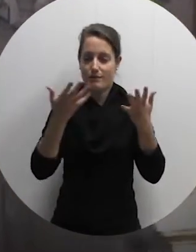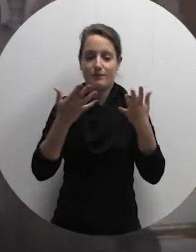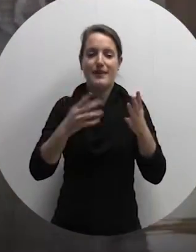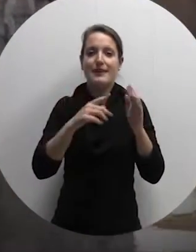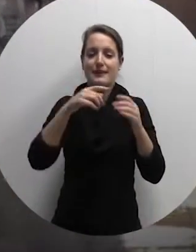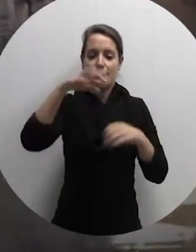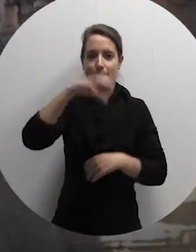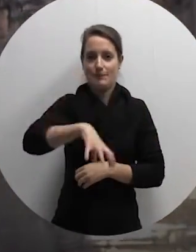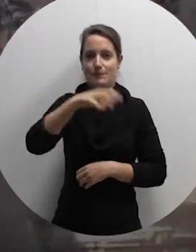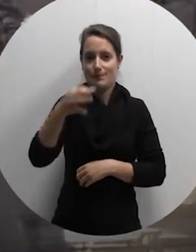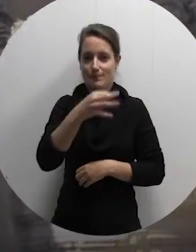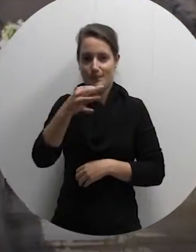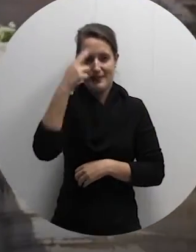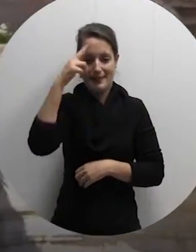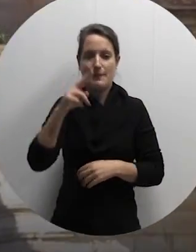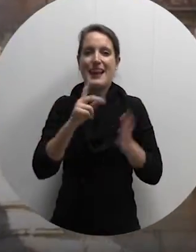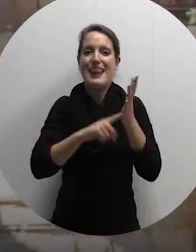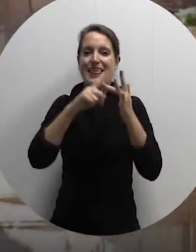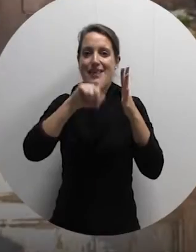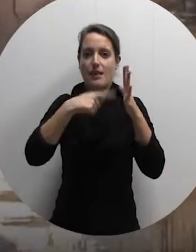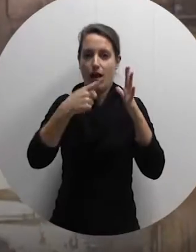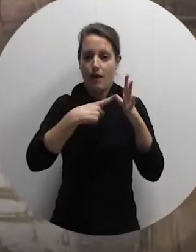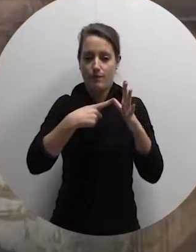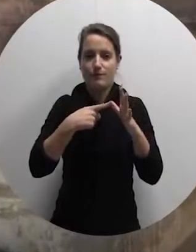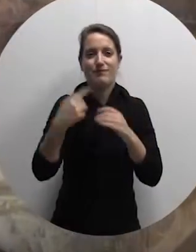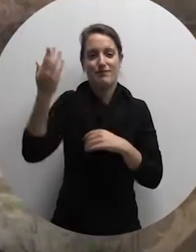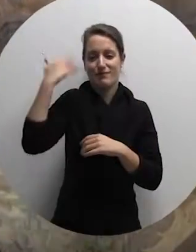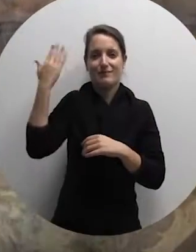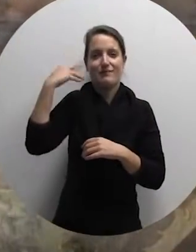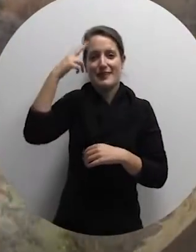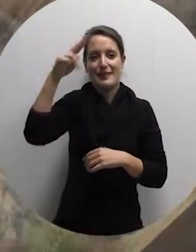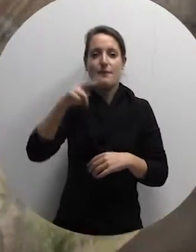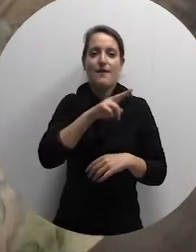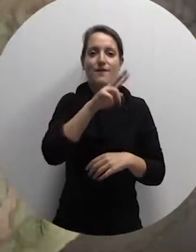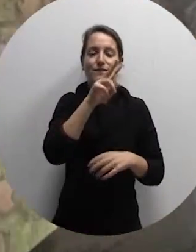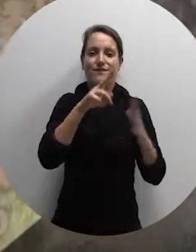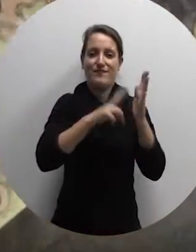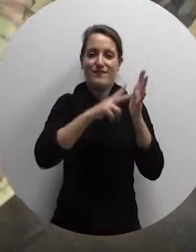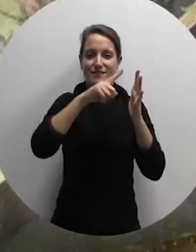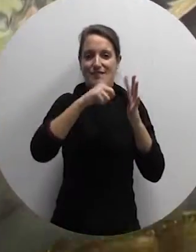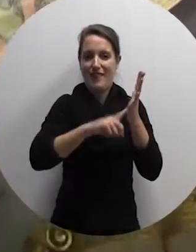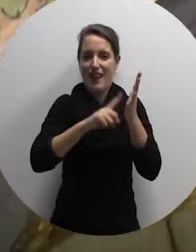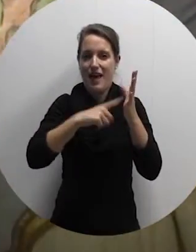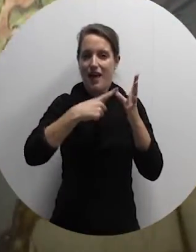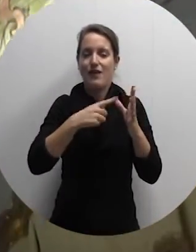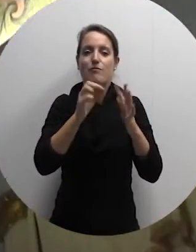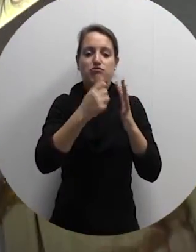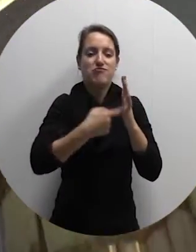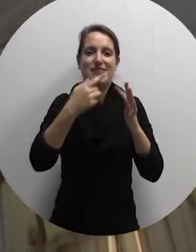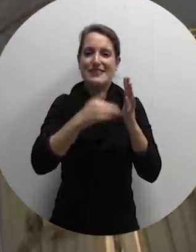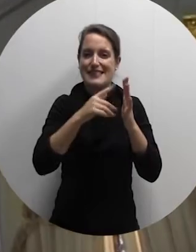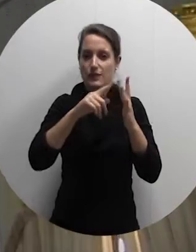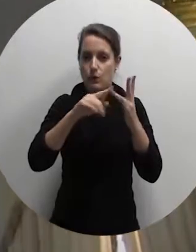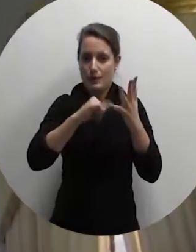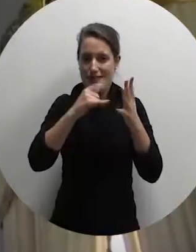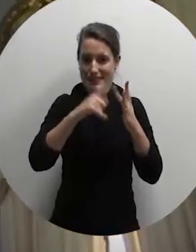northern part of Lear and was formerly known as Villa Preziosi. The villa was built in the mid-18th